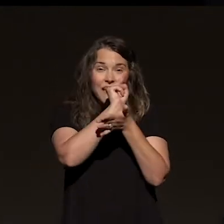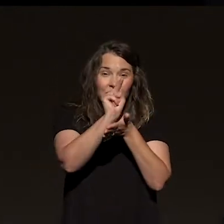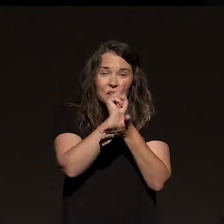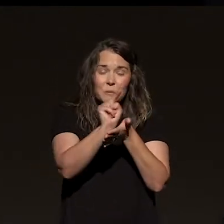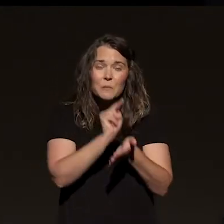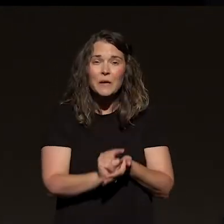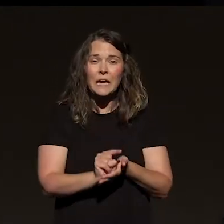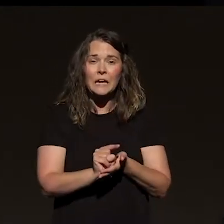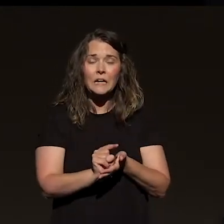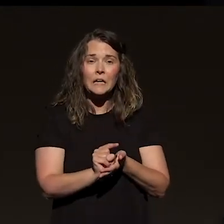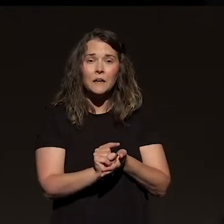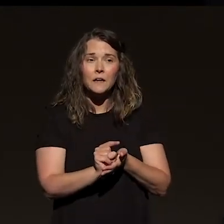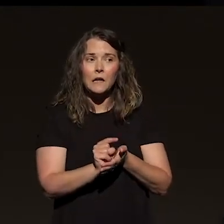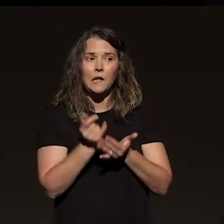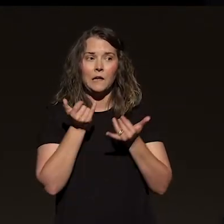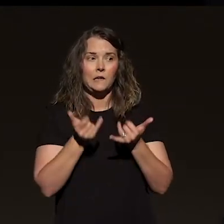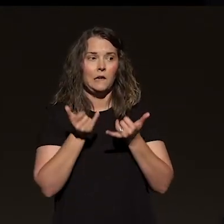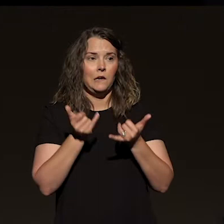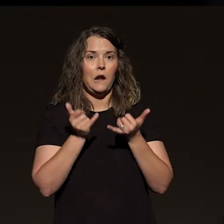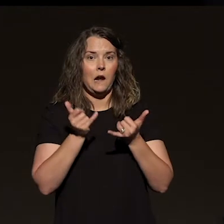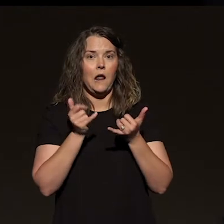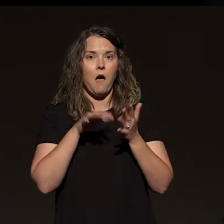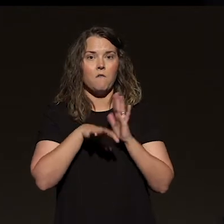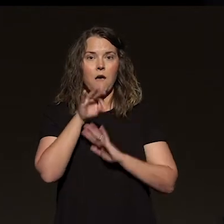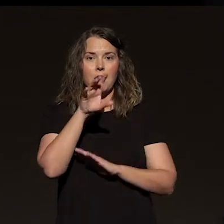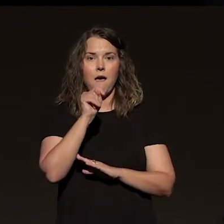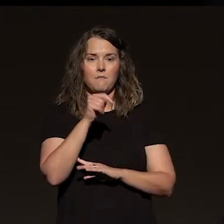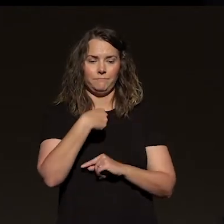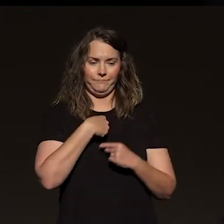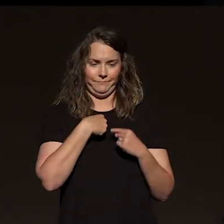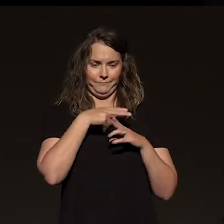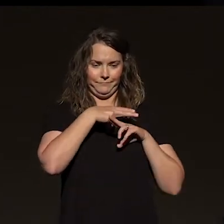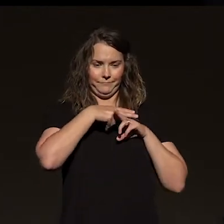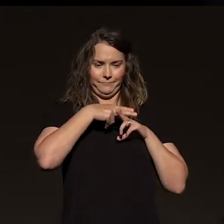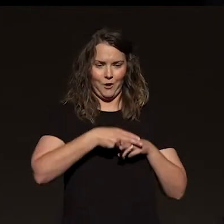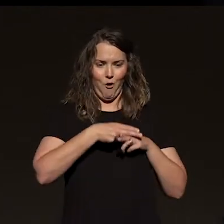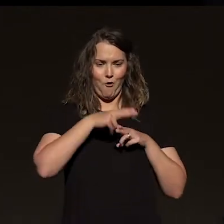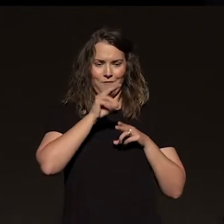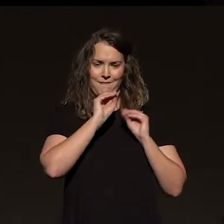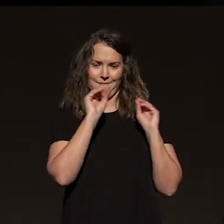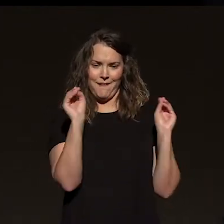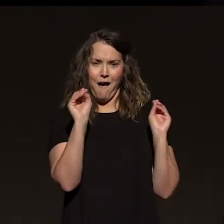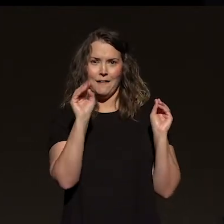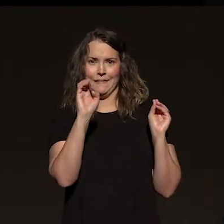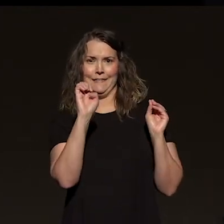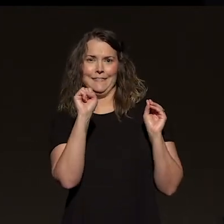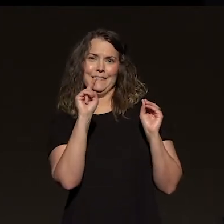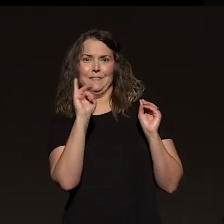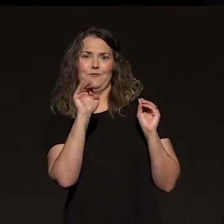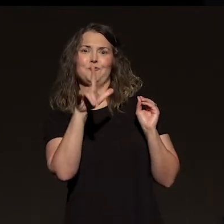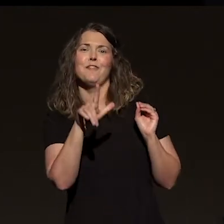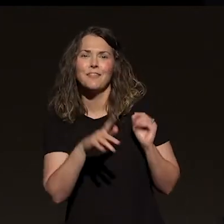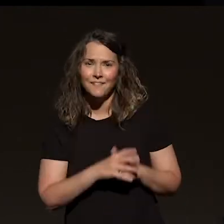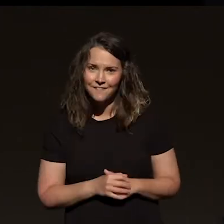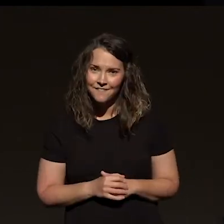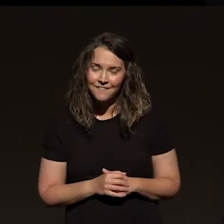the man, only now to learn that you're non-essential? It's not a good foundation. Your health.